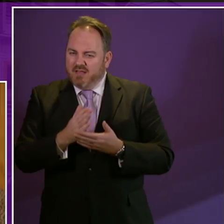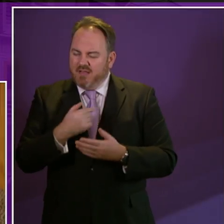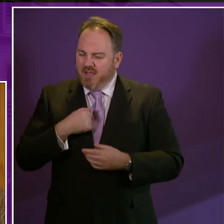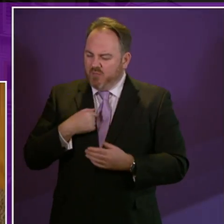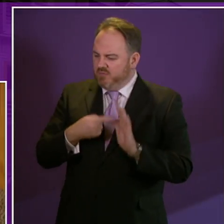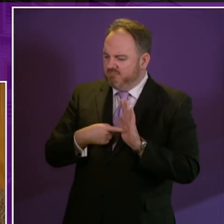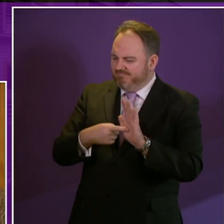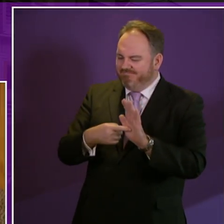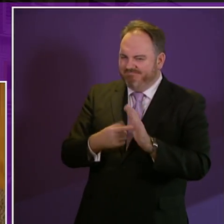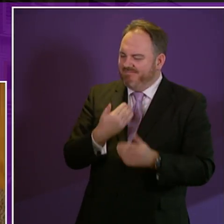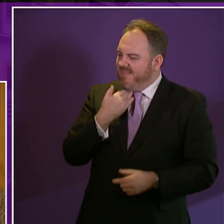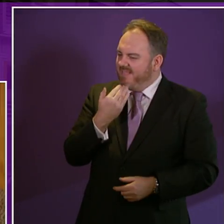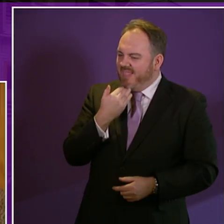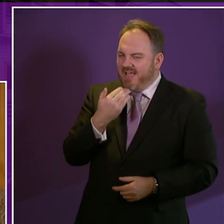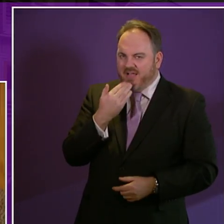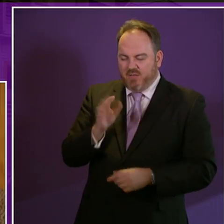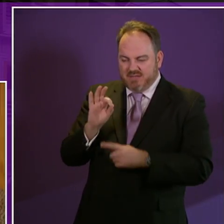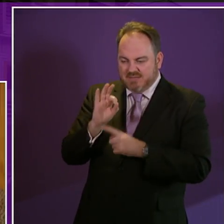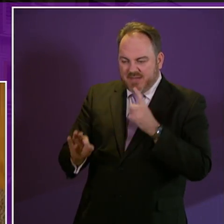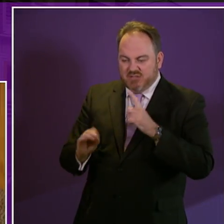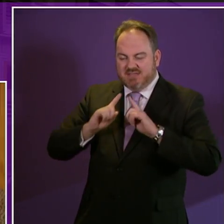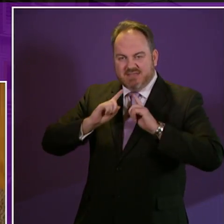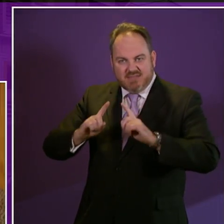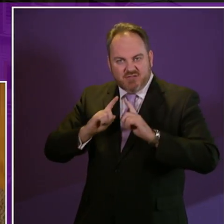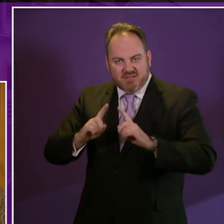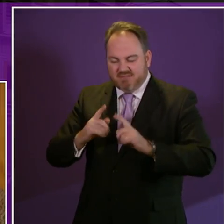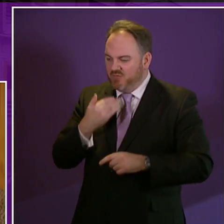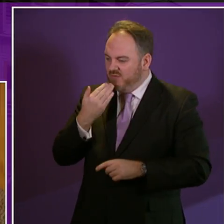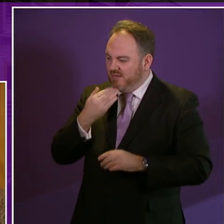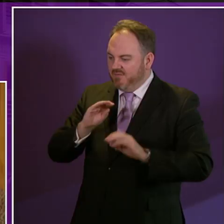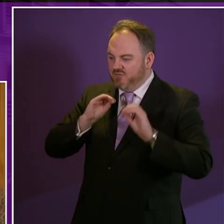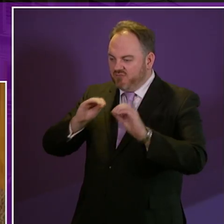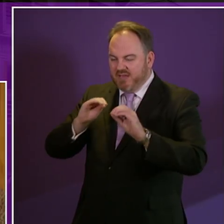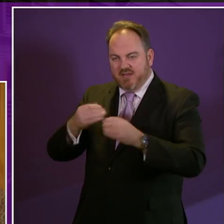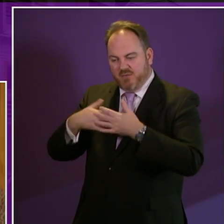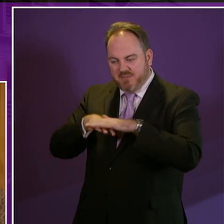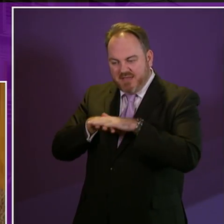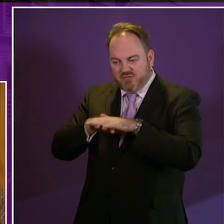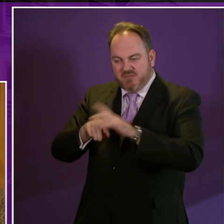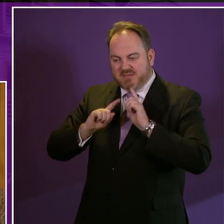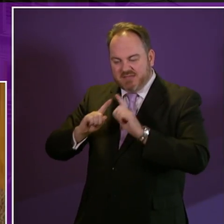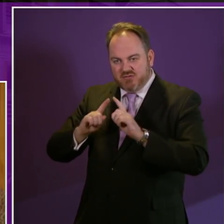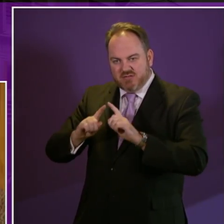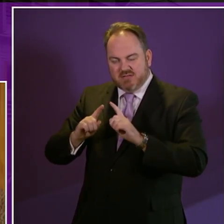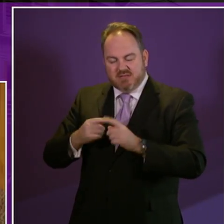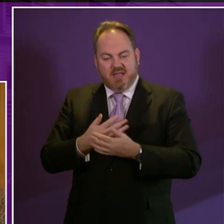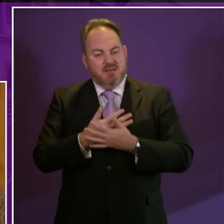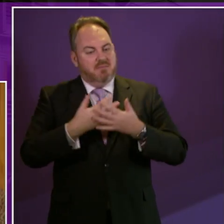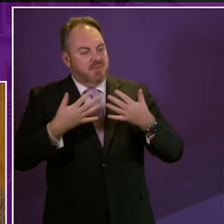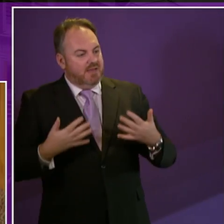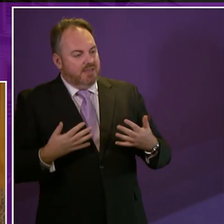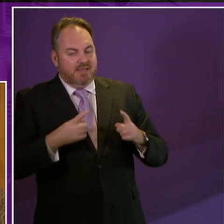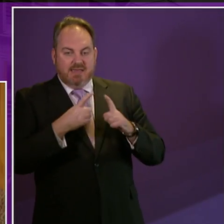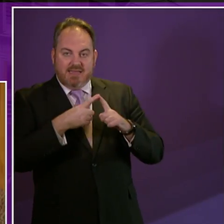reported lack of specialist support teachers lack of training for mainstream teachers and feelings of isolation among